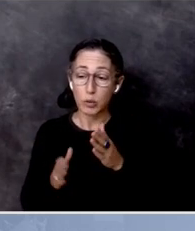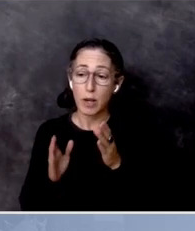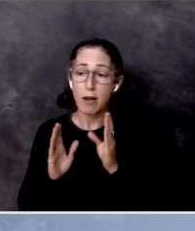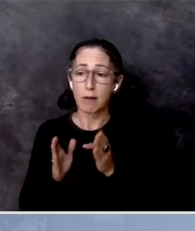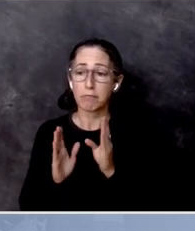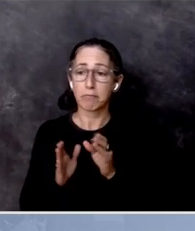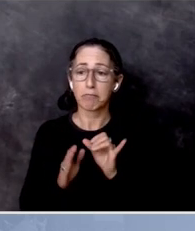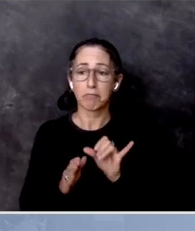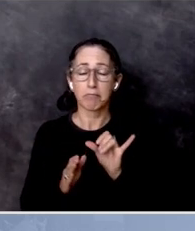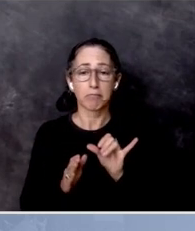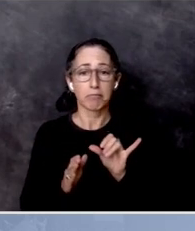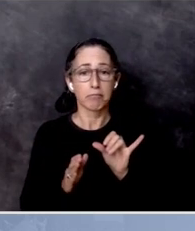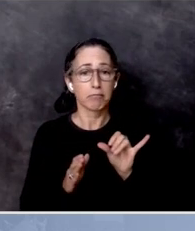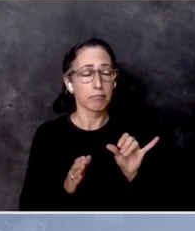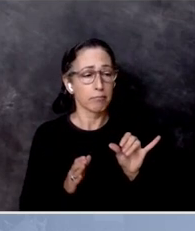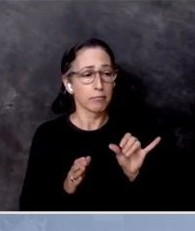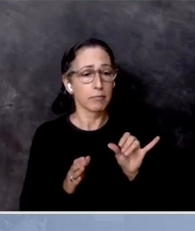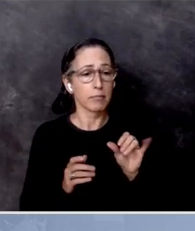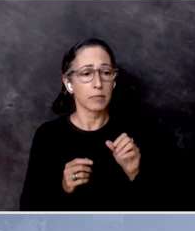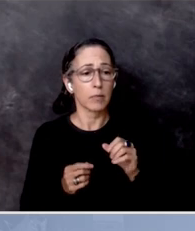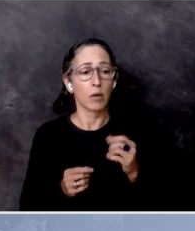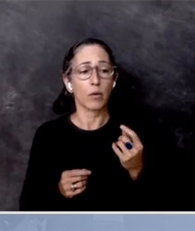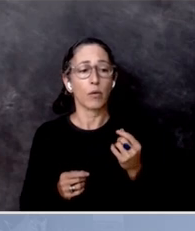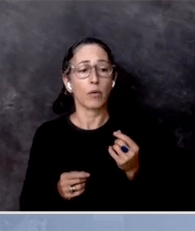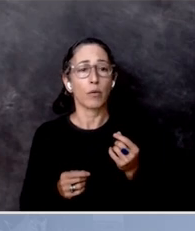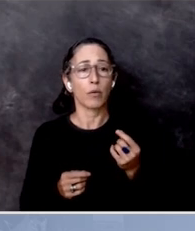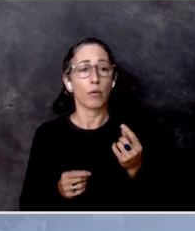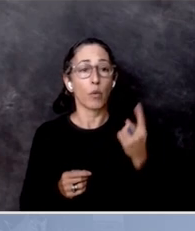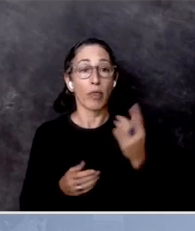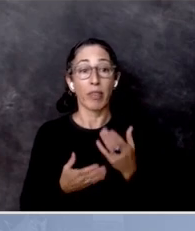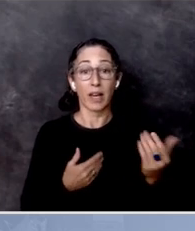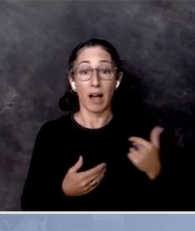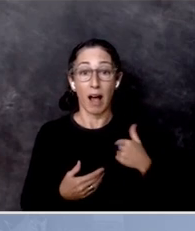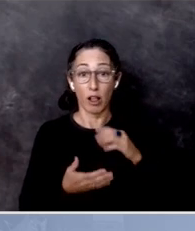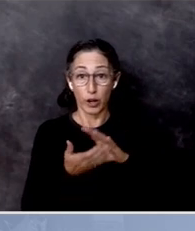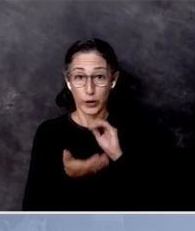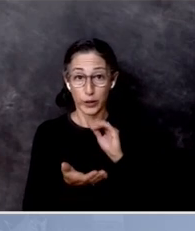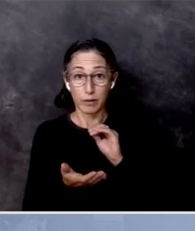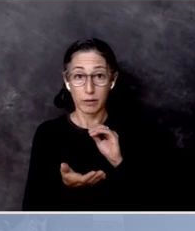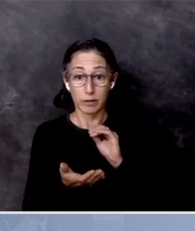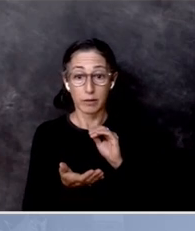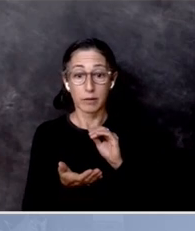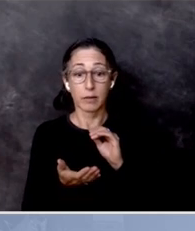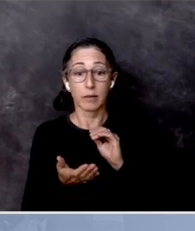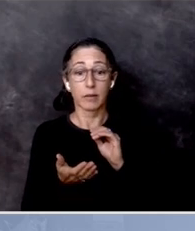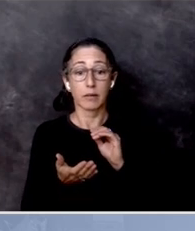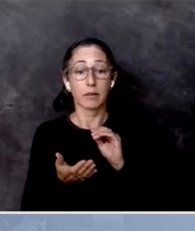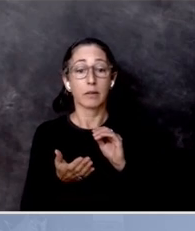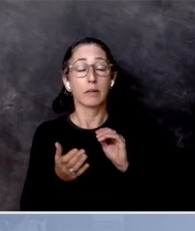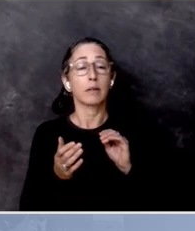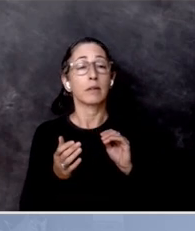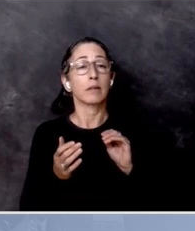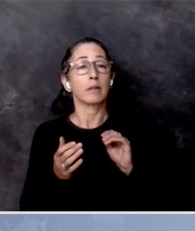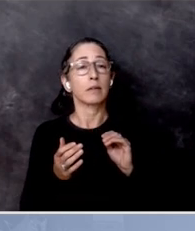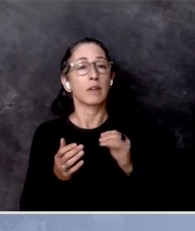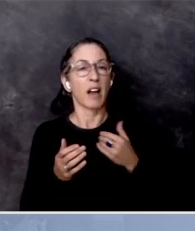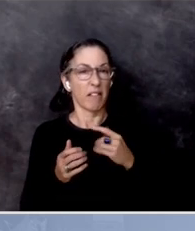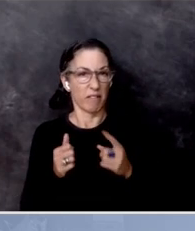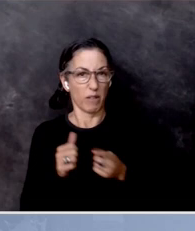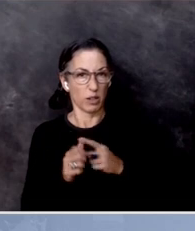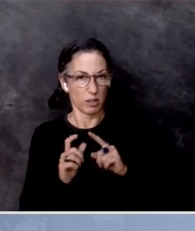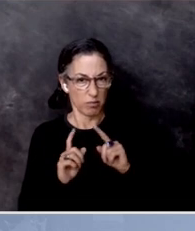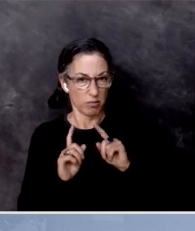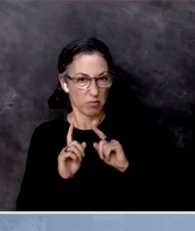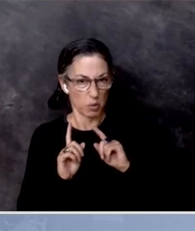You know, one of the one of the things I learned when I first went to Chicago, I'm in the south side.